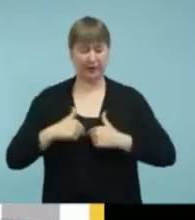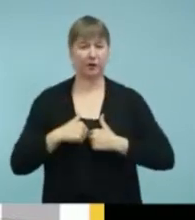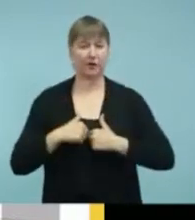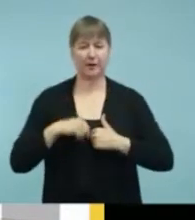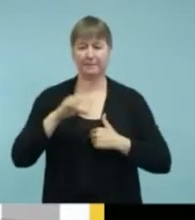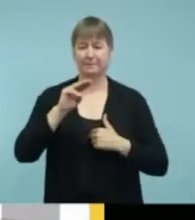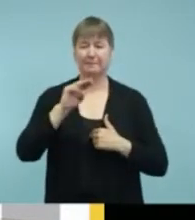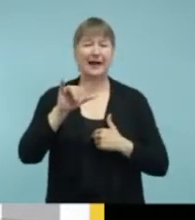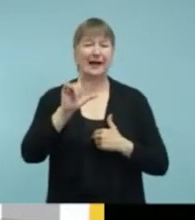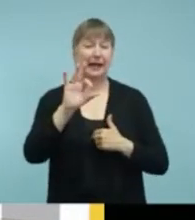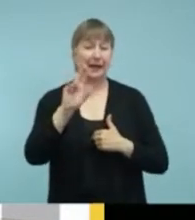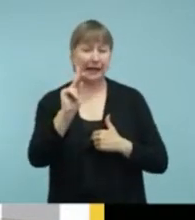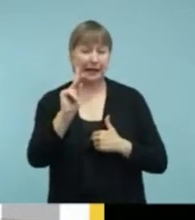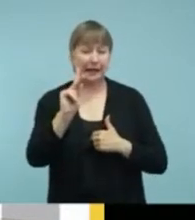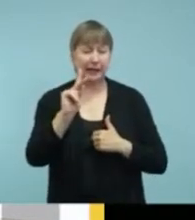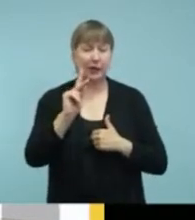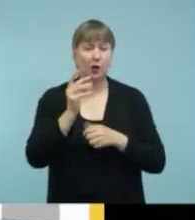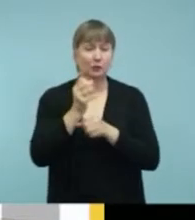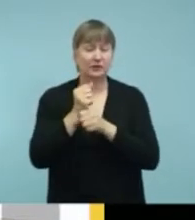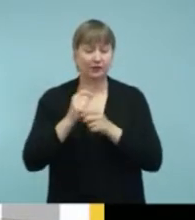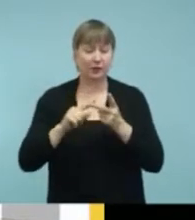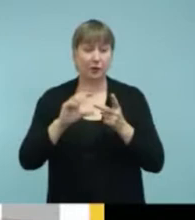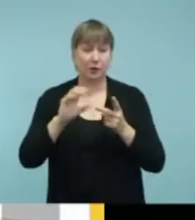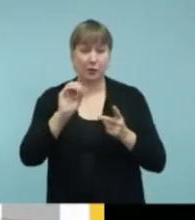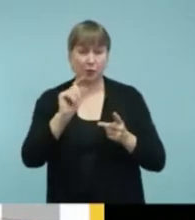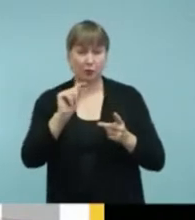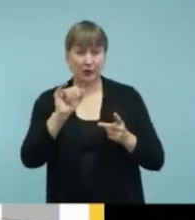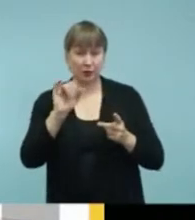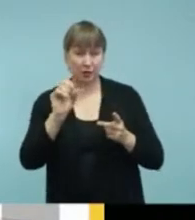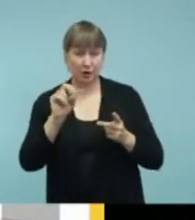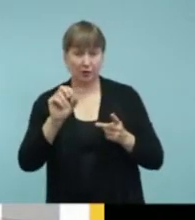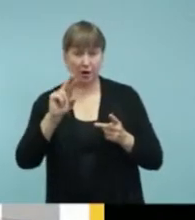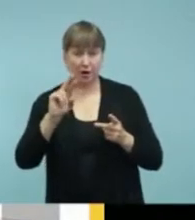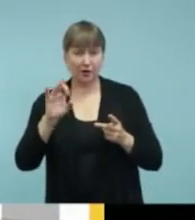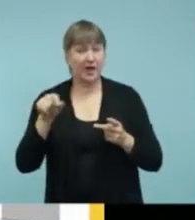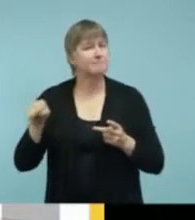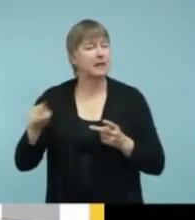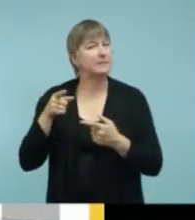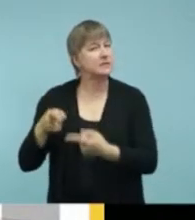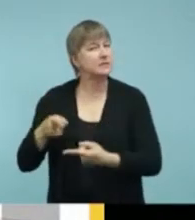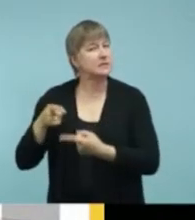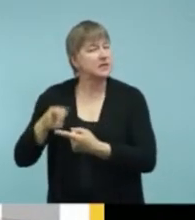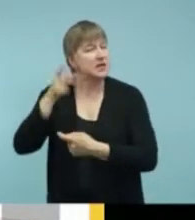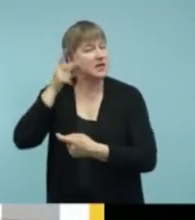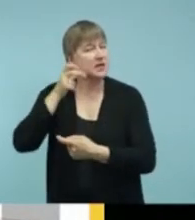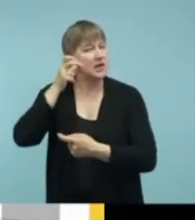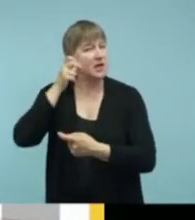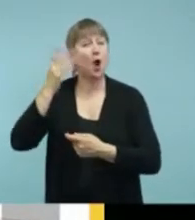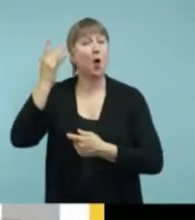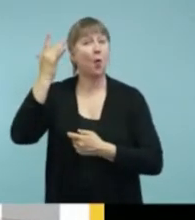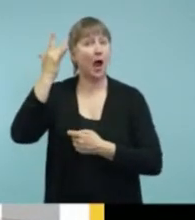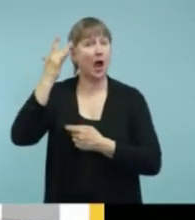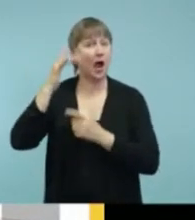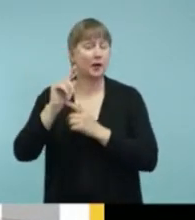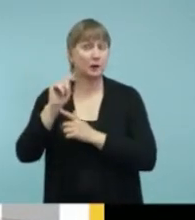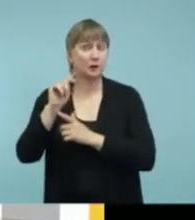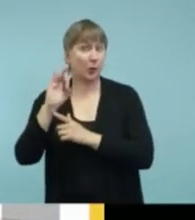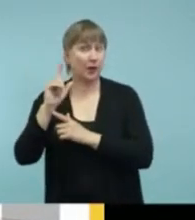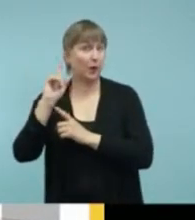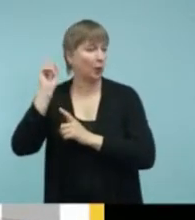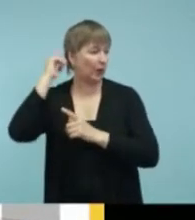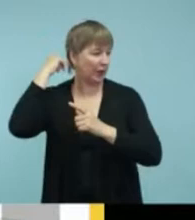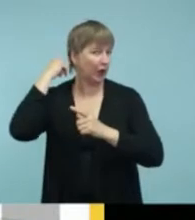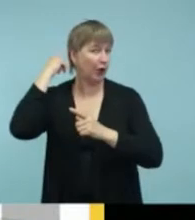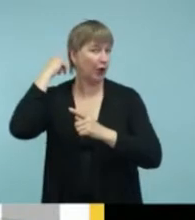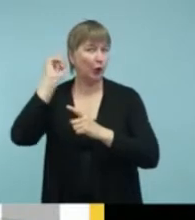the Oticon Arc. And that's because the orientation of the telecoil is not great for